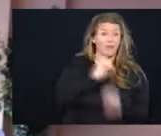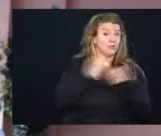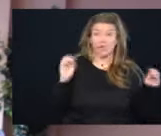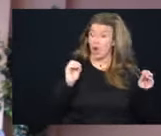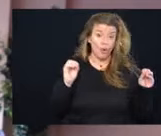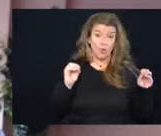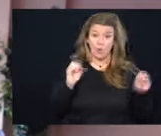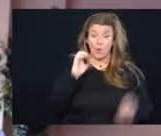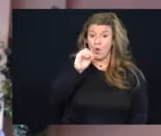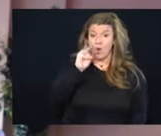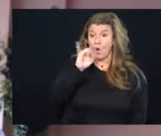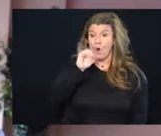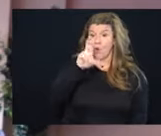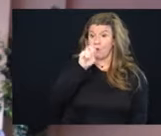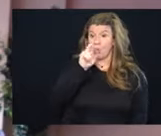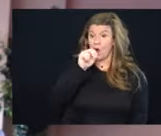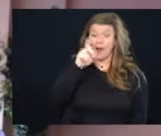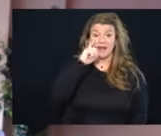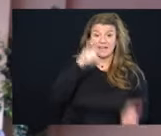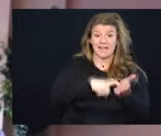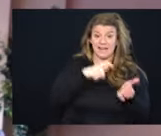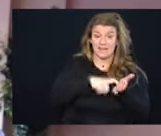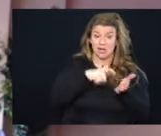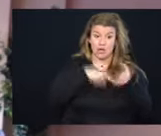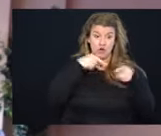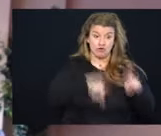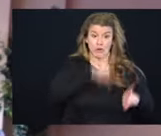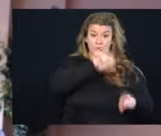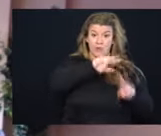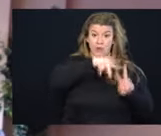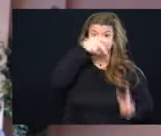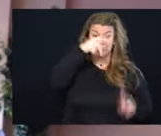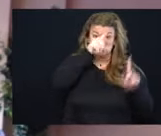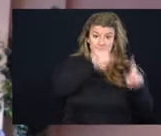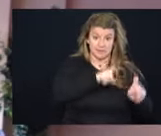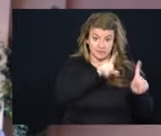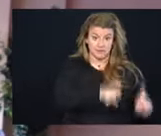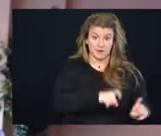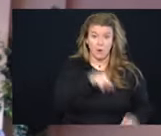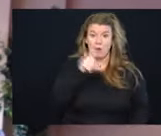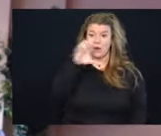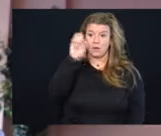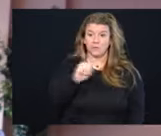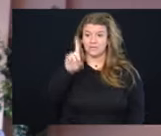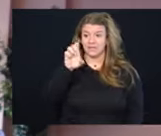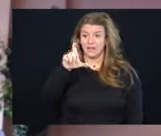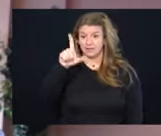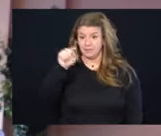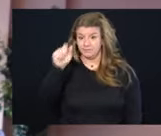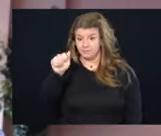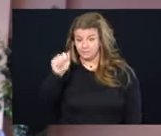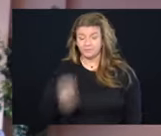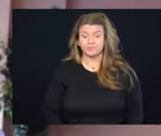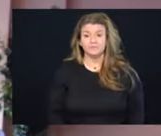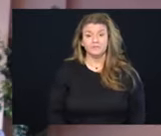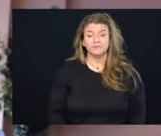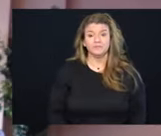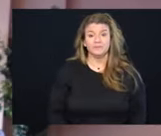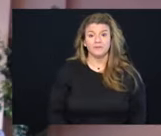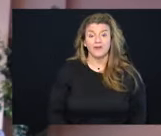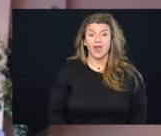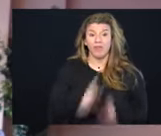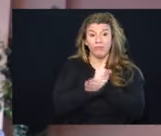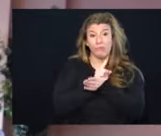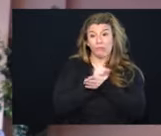Omicron virus detected in those positive samples and 100% were Delta. The week of, uh,